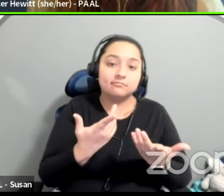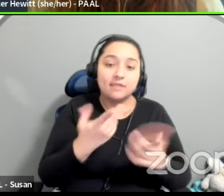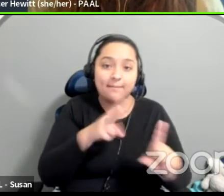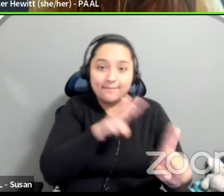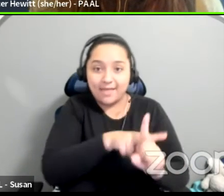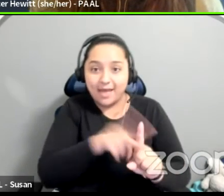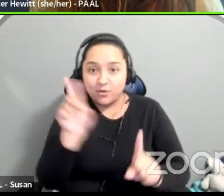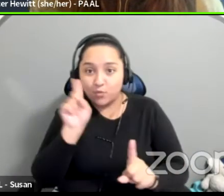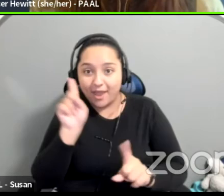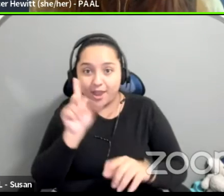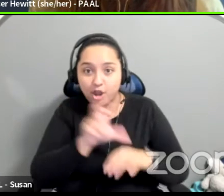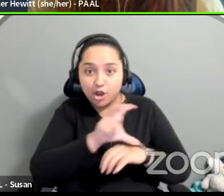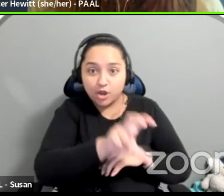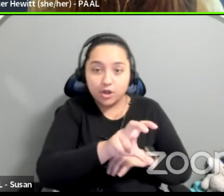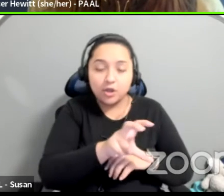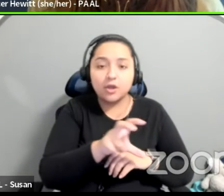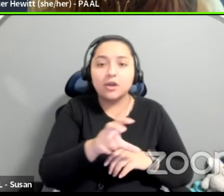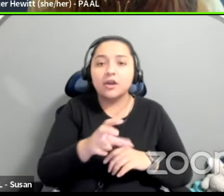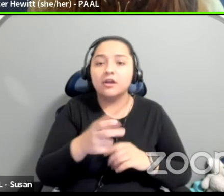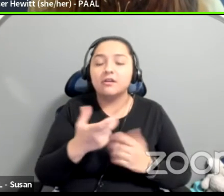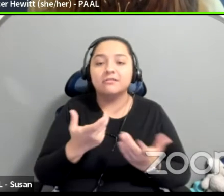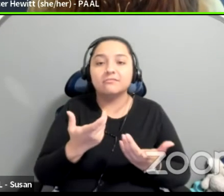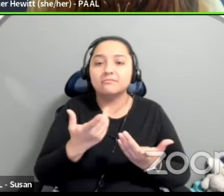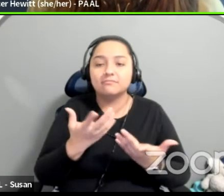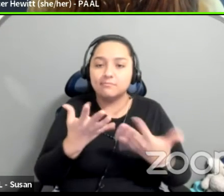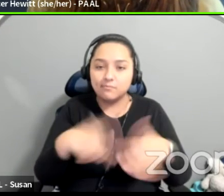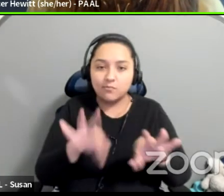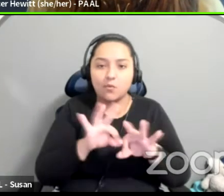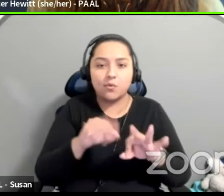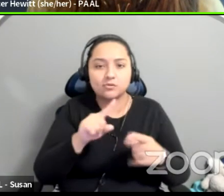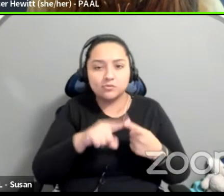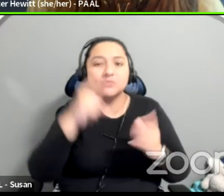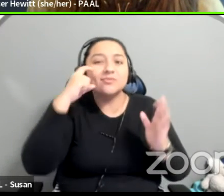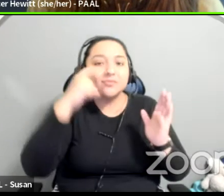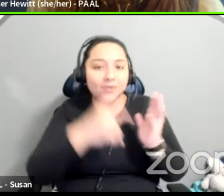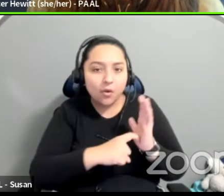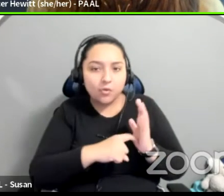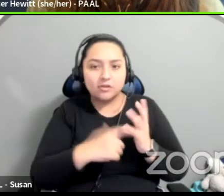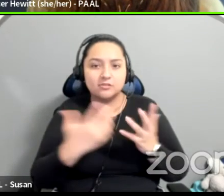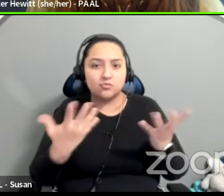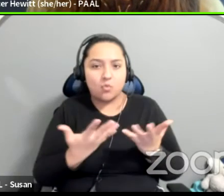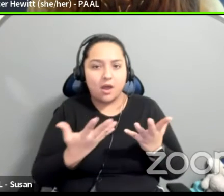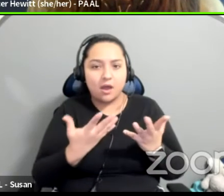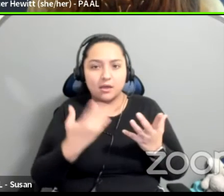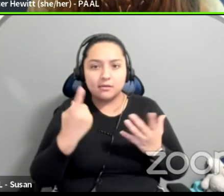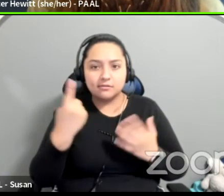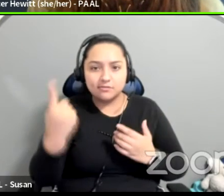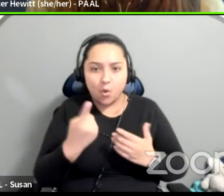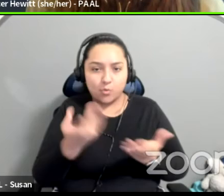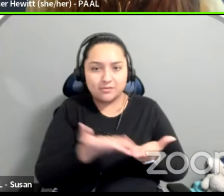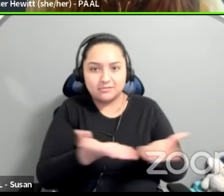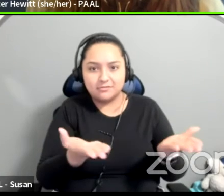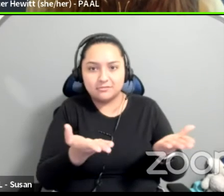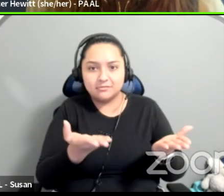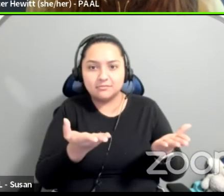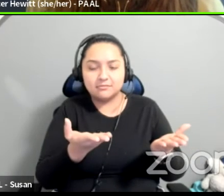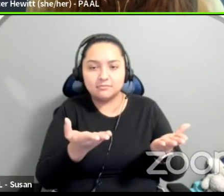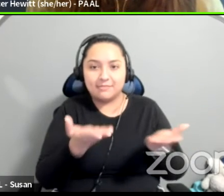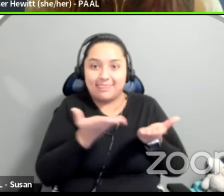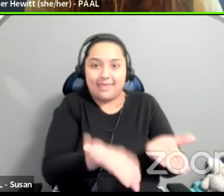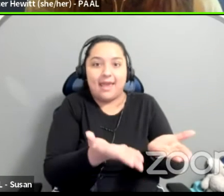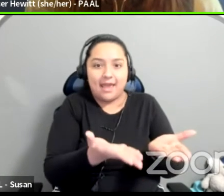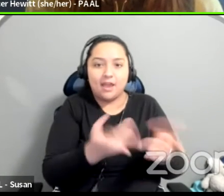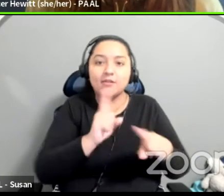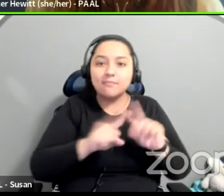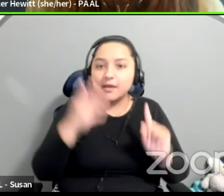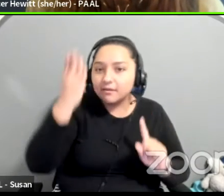is actually just highlighting a burden that always existed, but that had been successfully kept invisible. And one